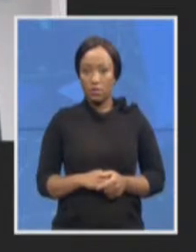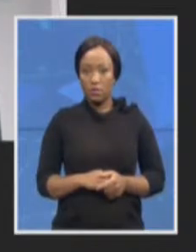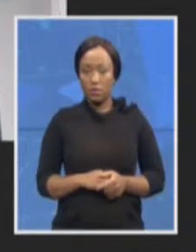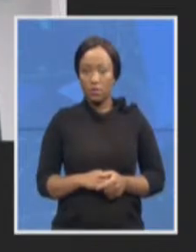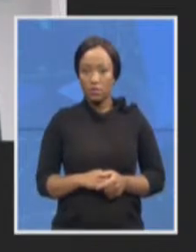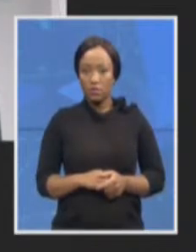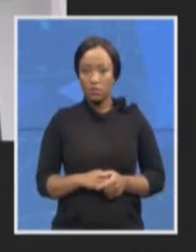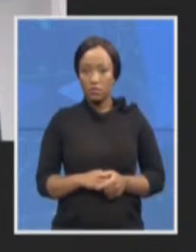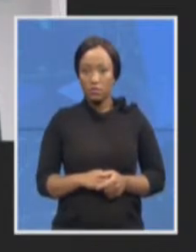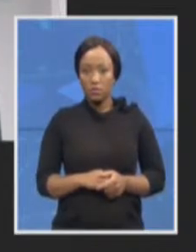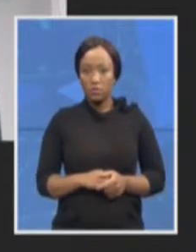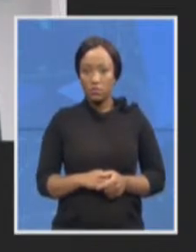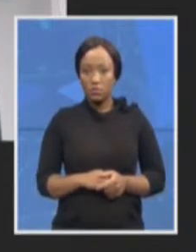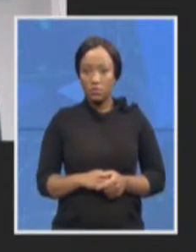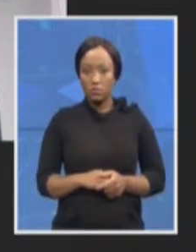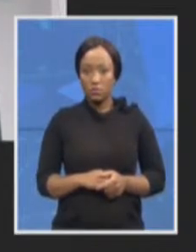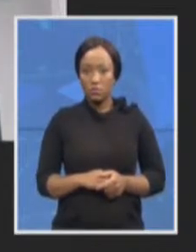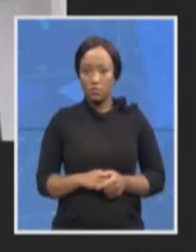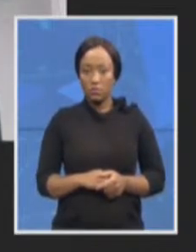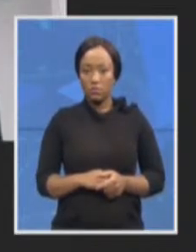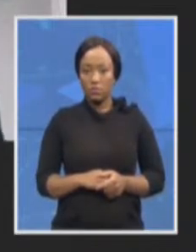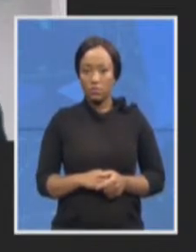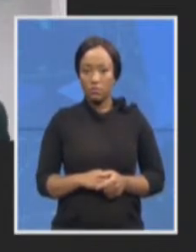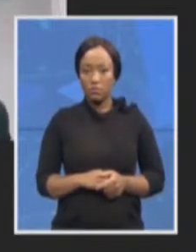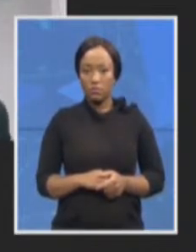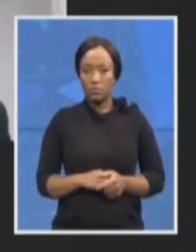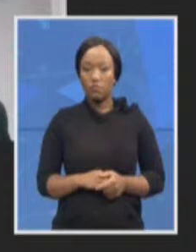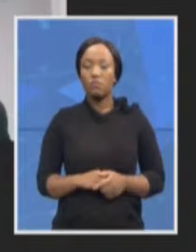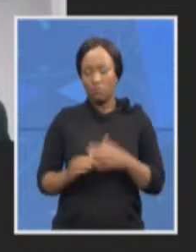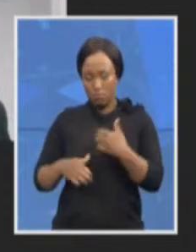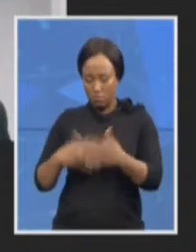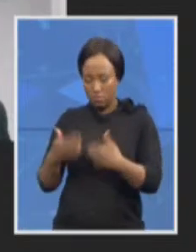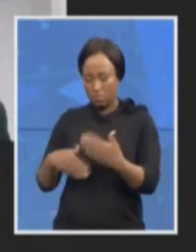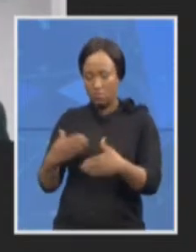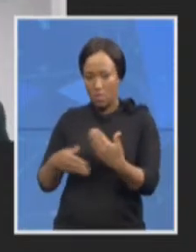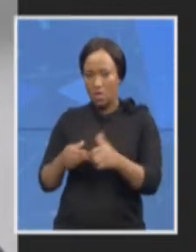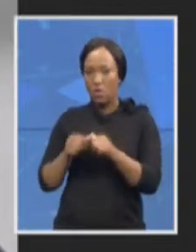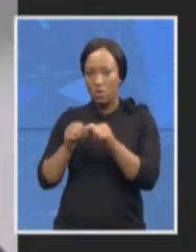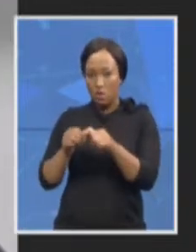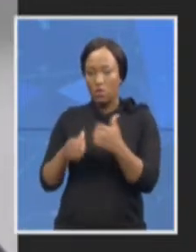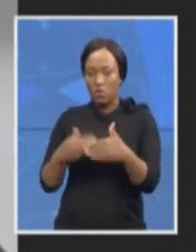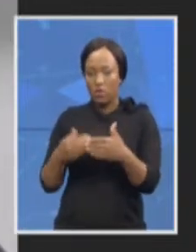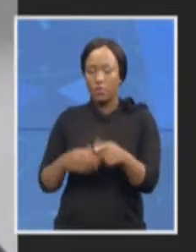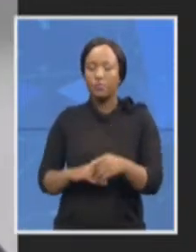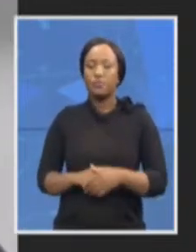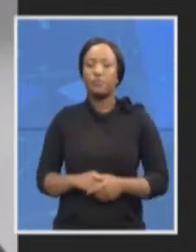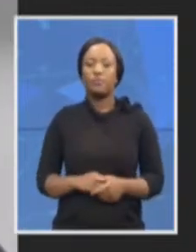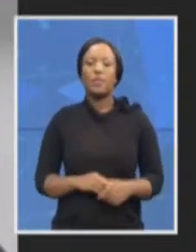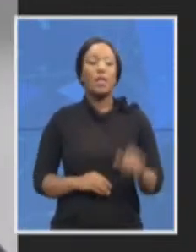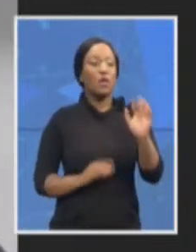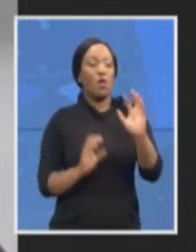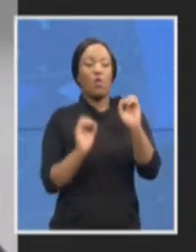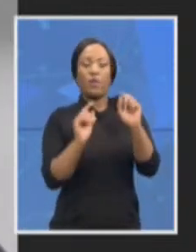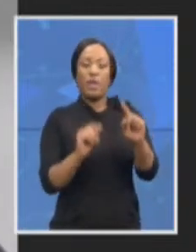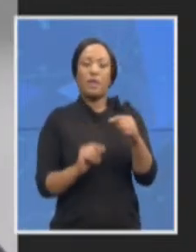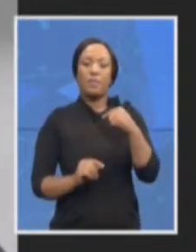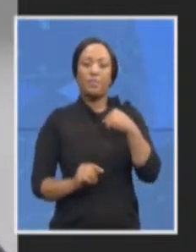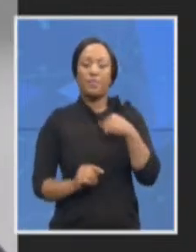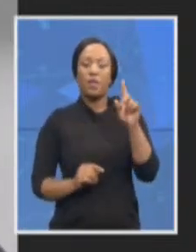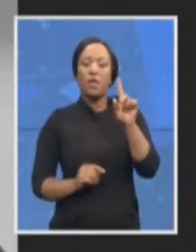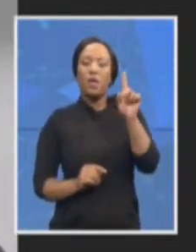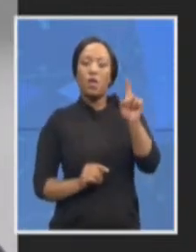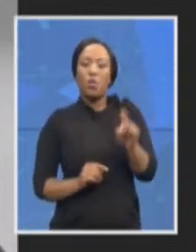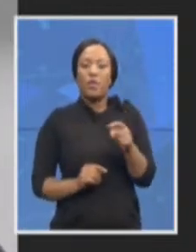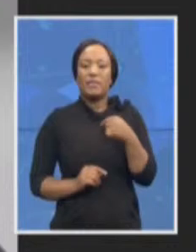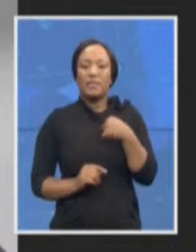Karen please go ahead okay my question first is in relation to the TRC cases